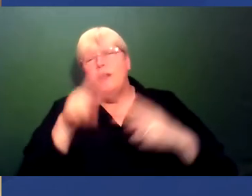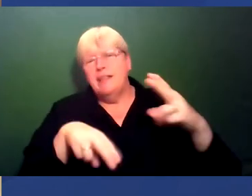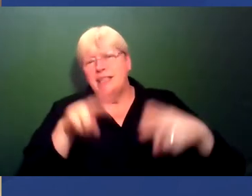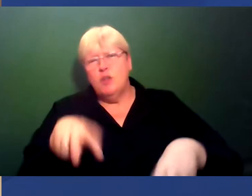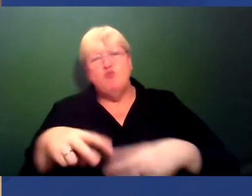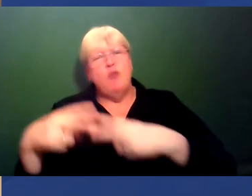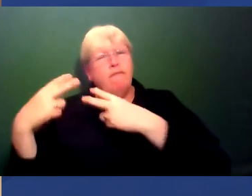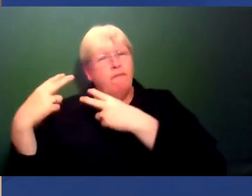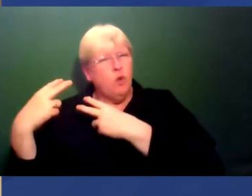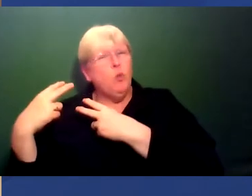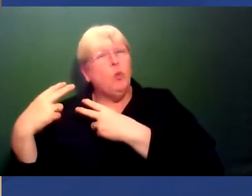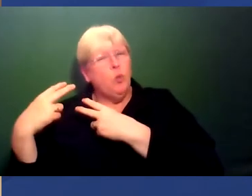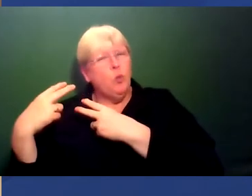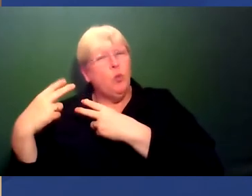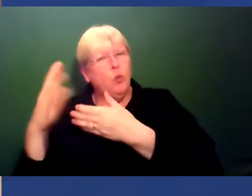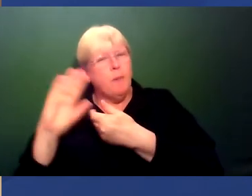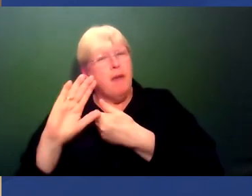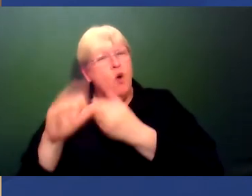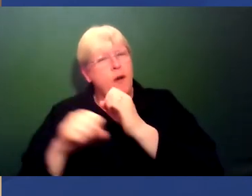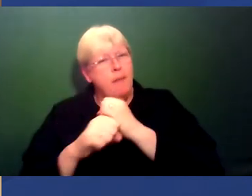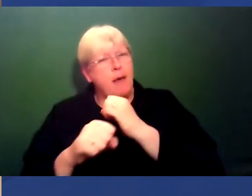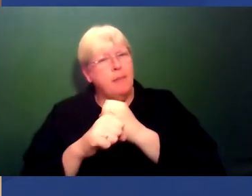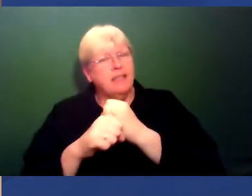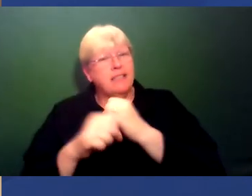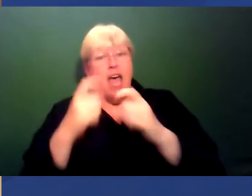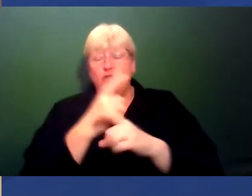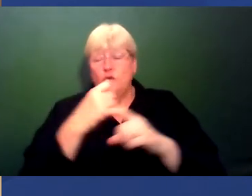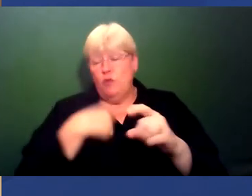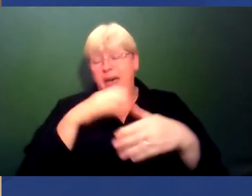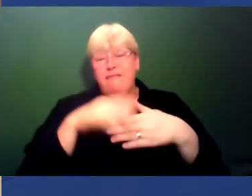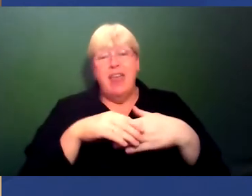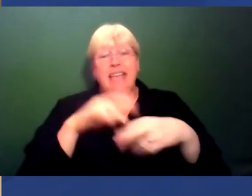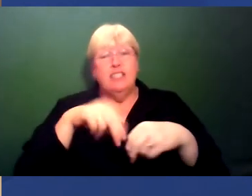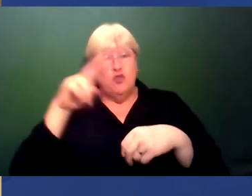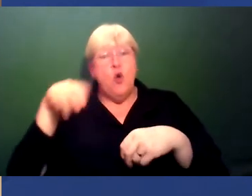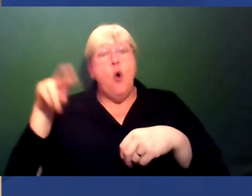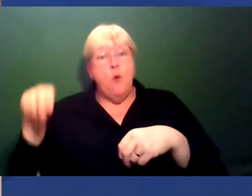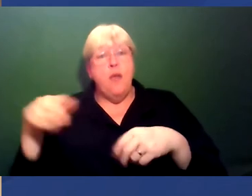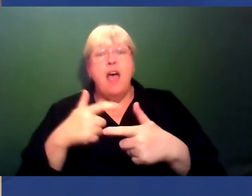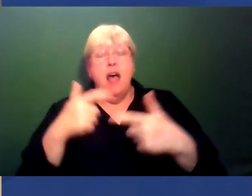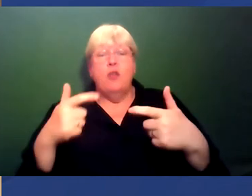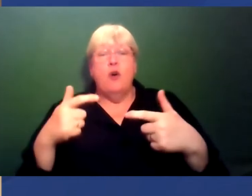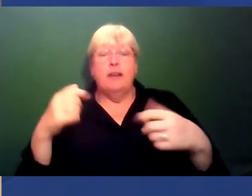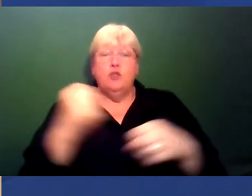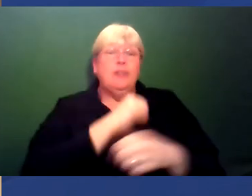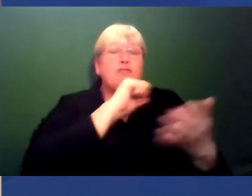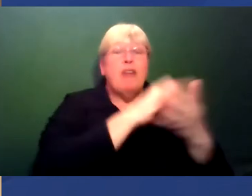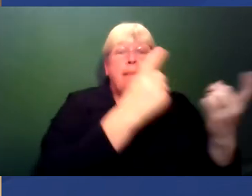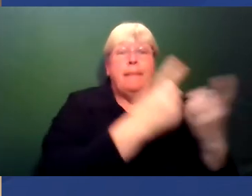to do. I talk about this to a friend of mine, you know, in Norway here a lot. Doing the right thing takes longer than doing the wrong thing.